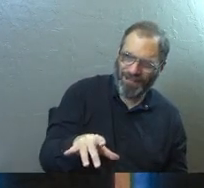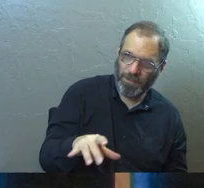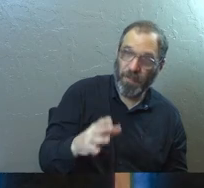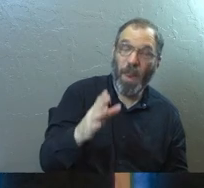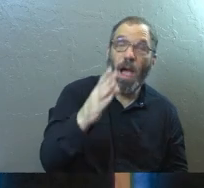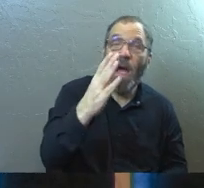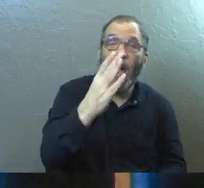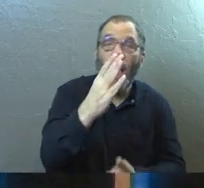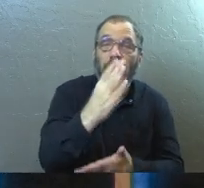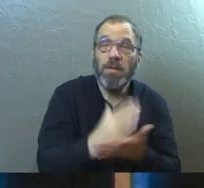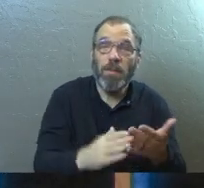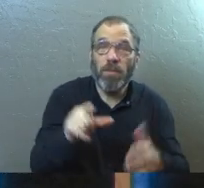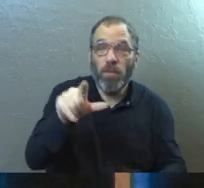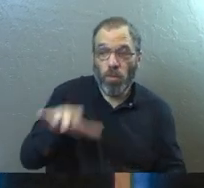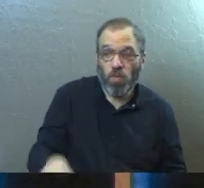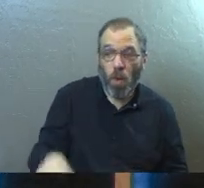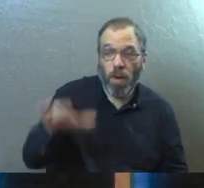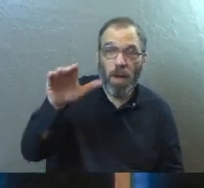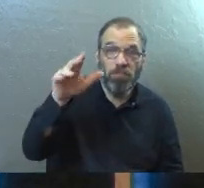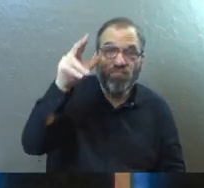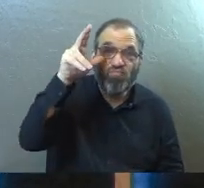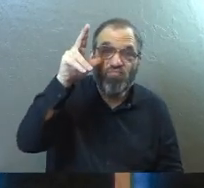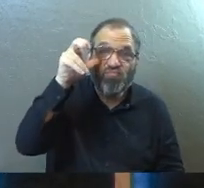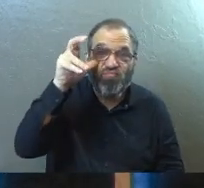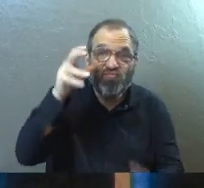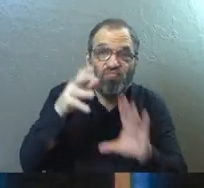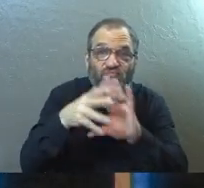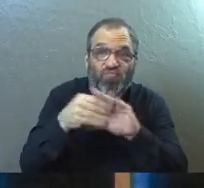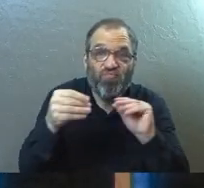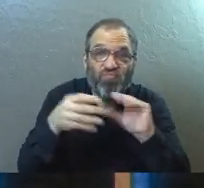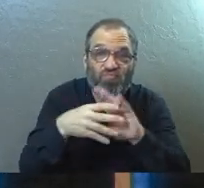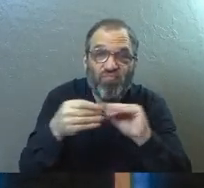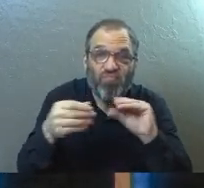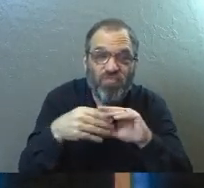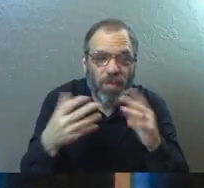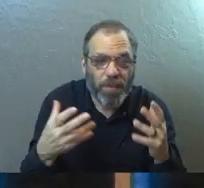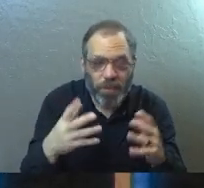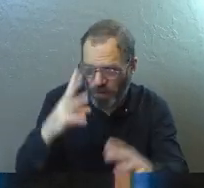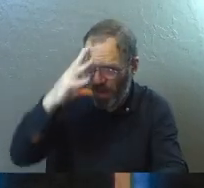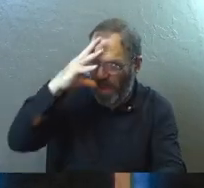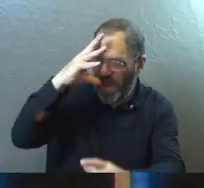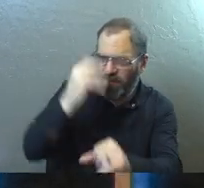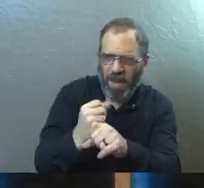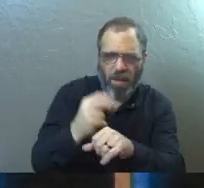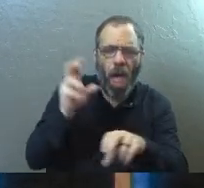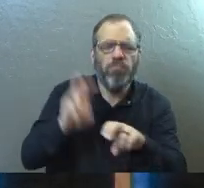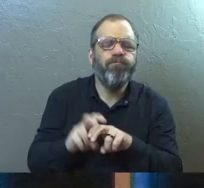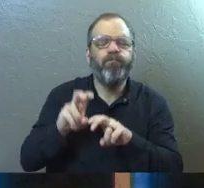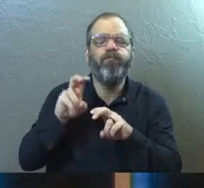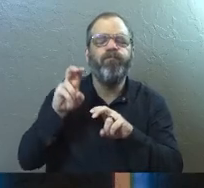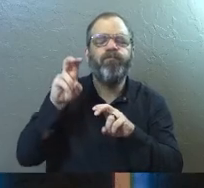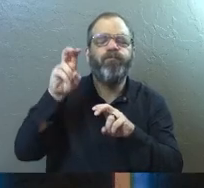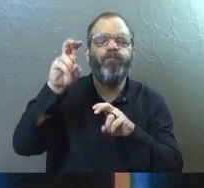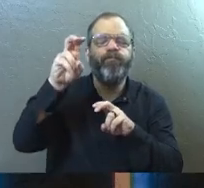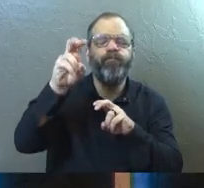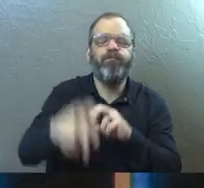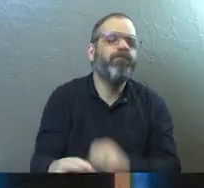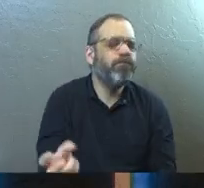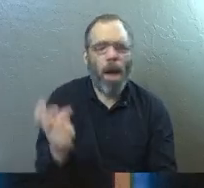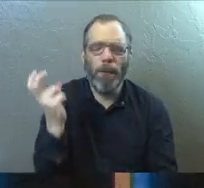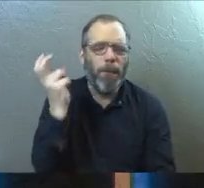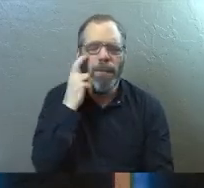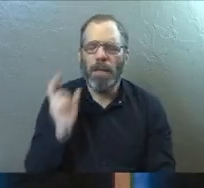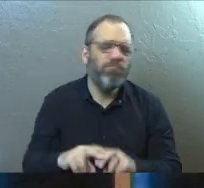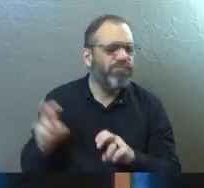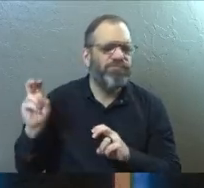Some of us have been told growing up, faith is just a leap. It's blind. It's just